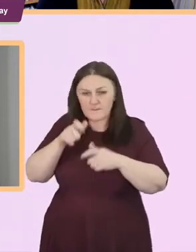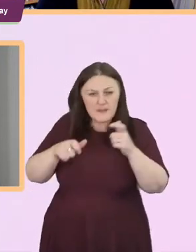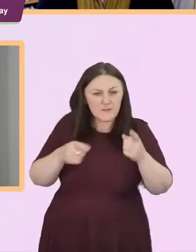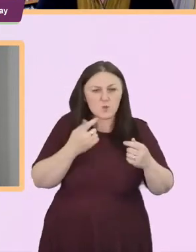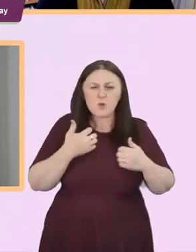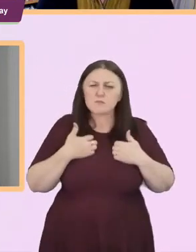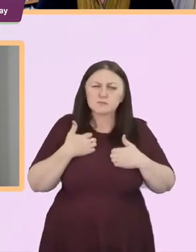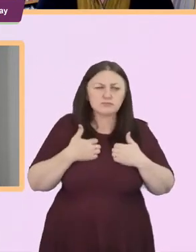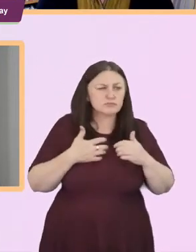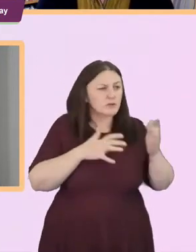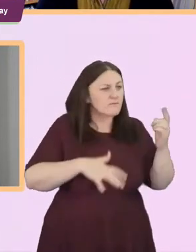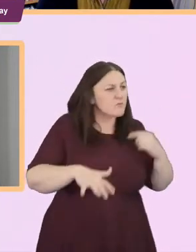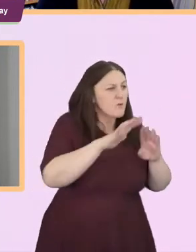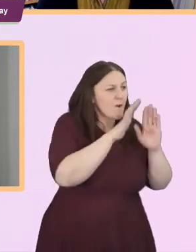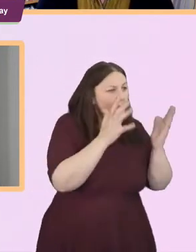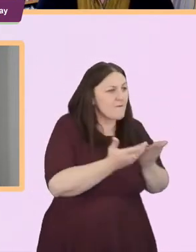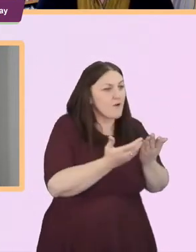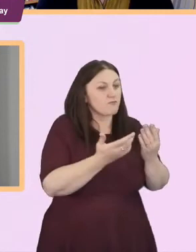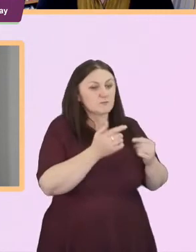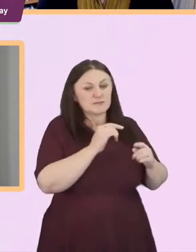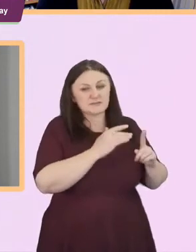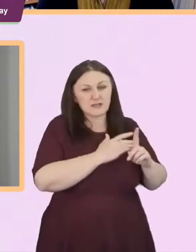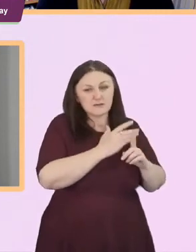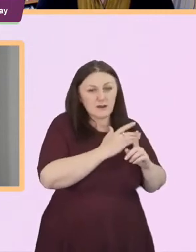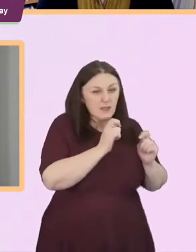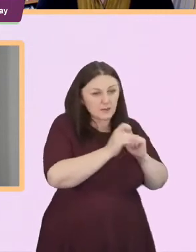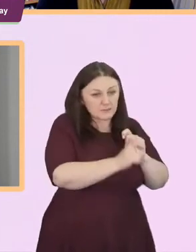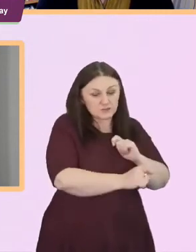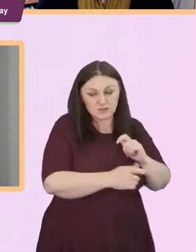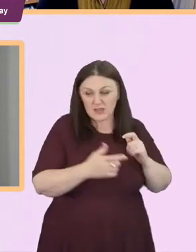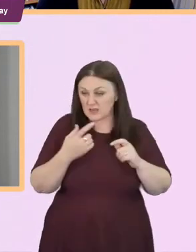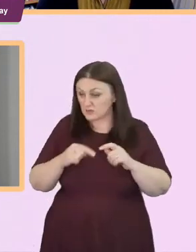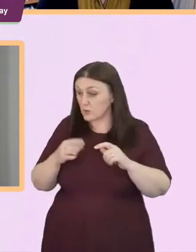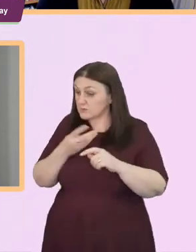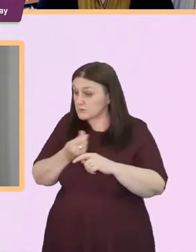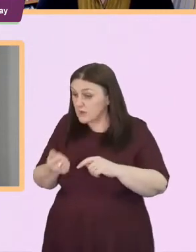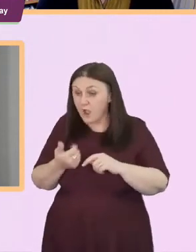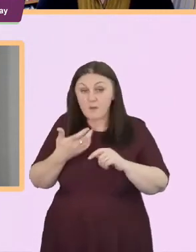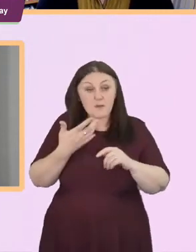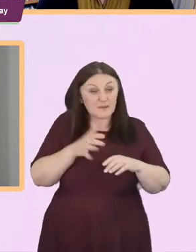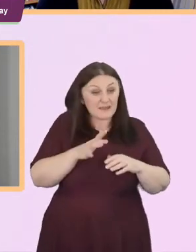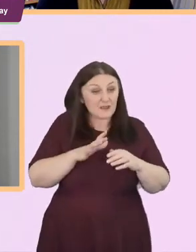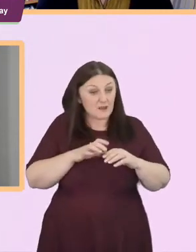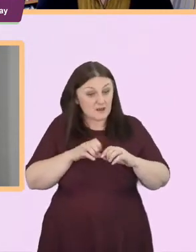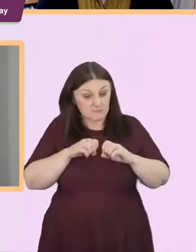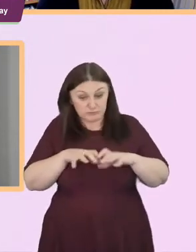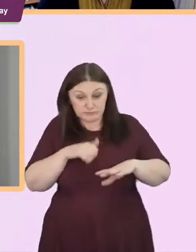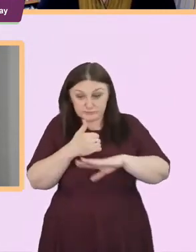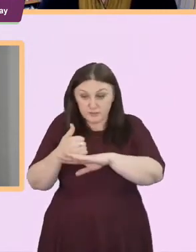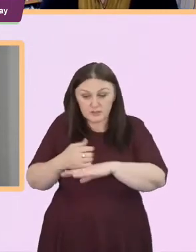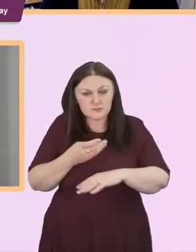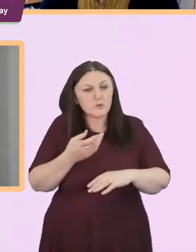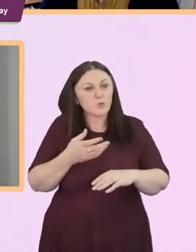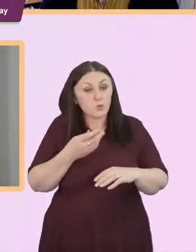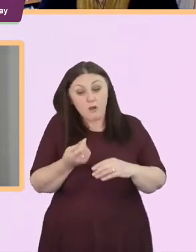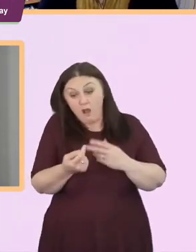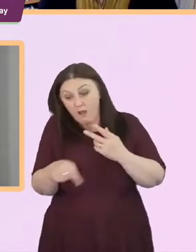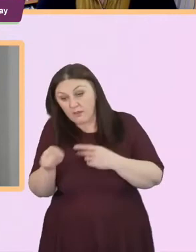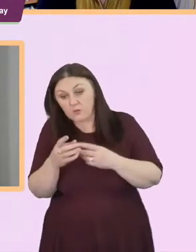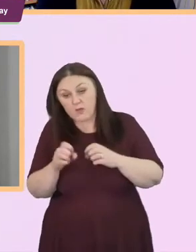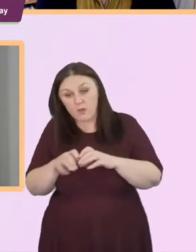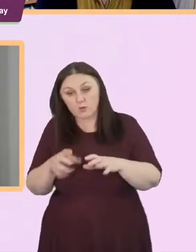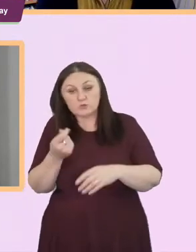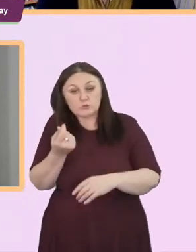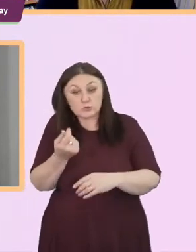and climate change already in 10 of our associations and some of them are launching publicly soon we'd love you to to join one of those local hubs in our